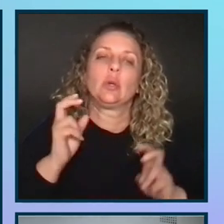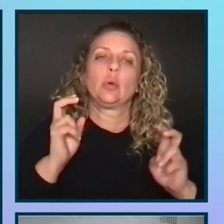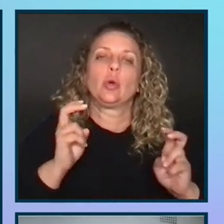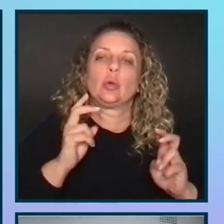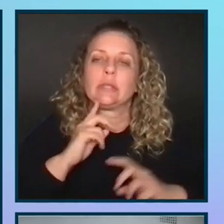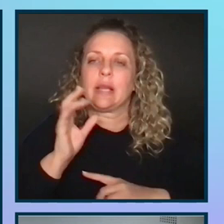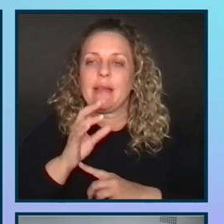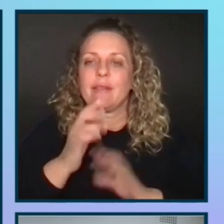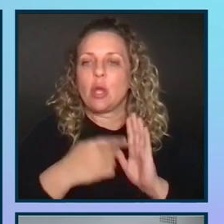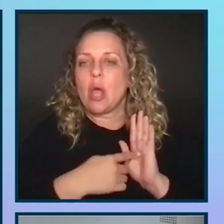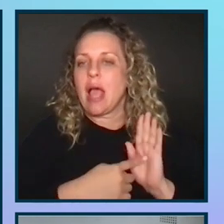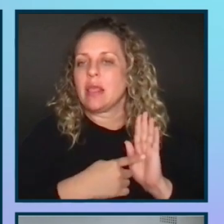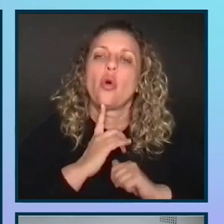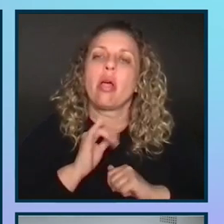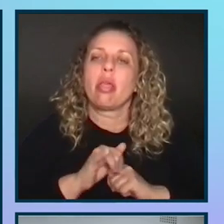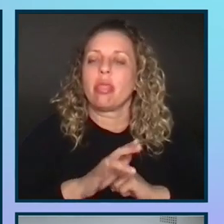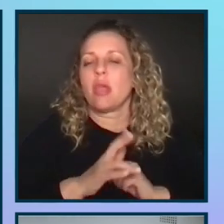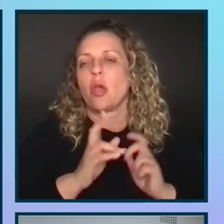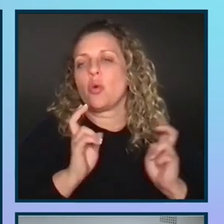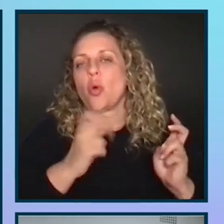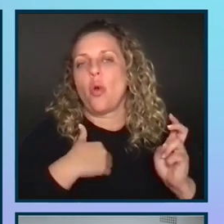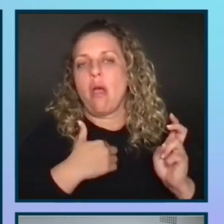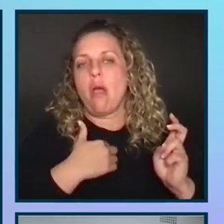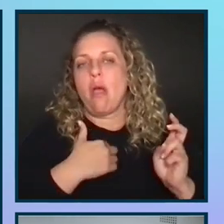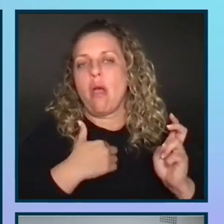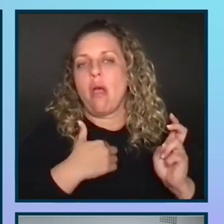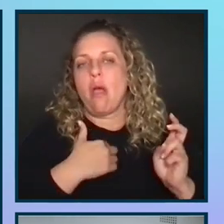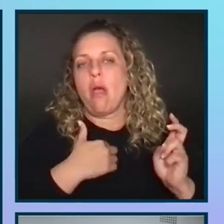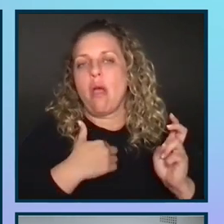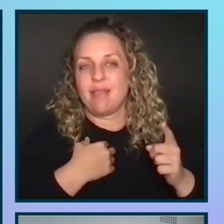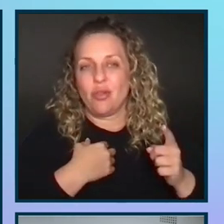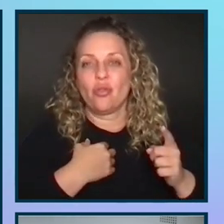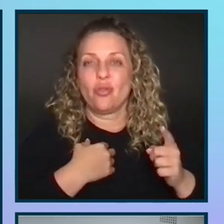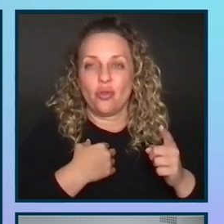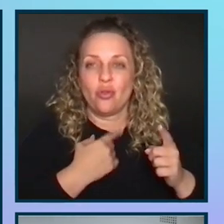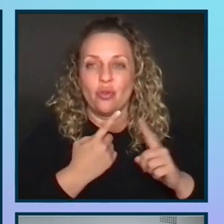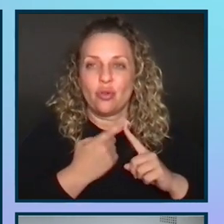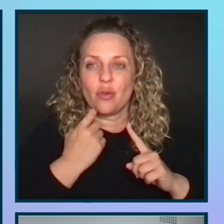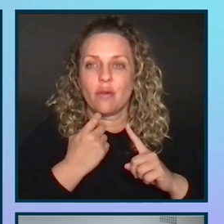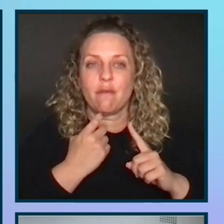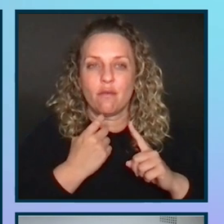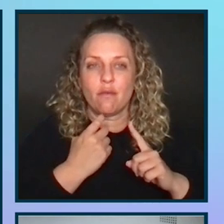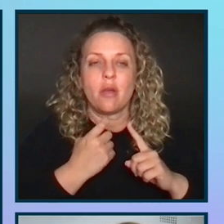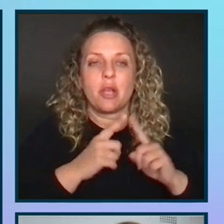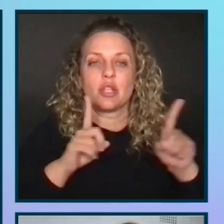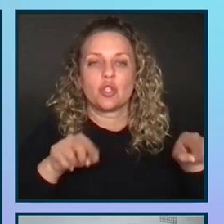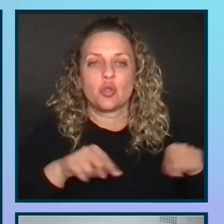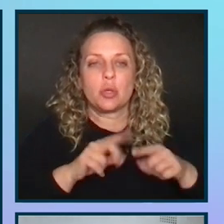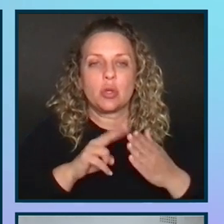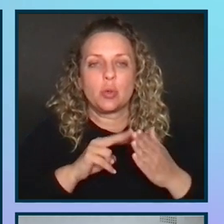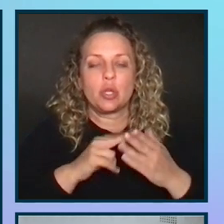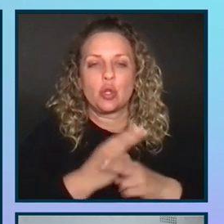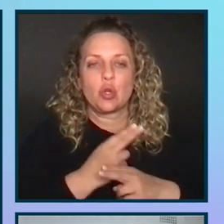video highlights. So the quote I have put here from a screen reader user talking about